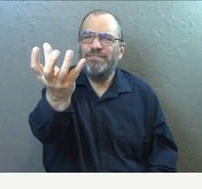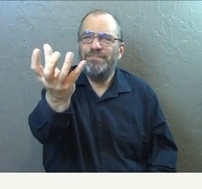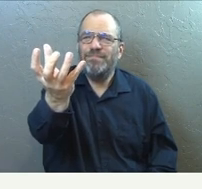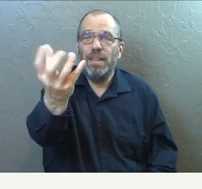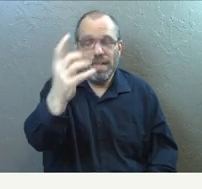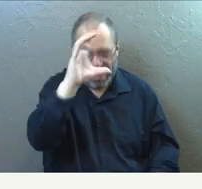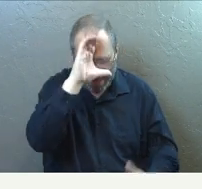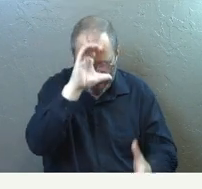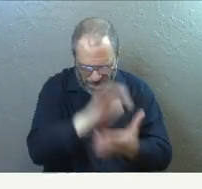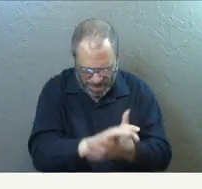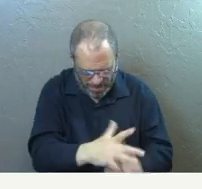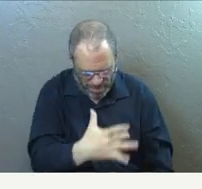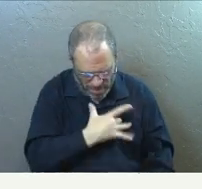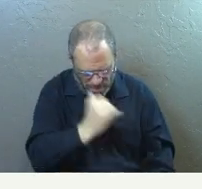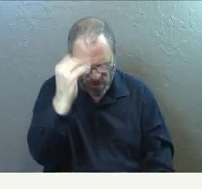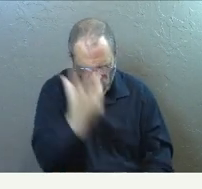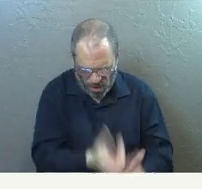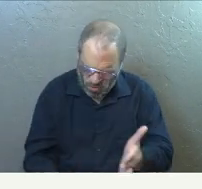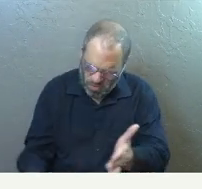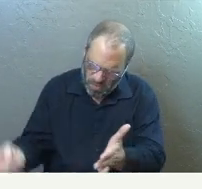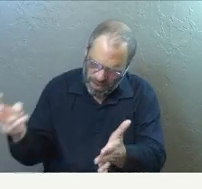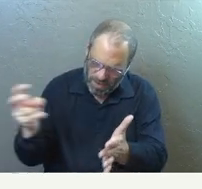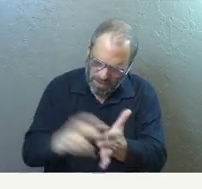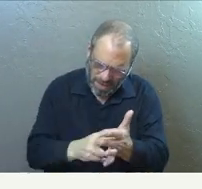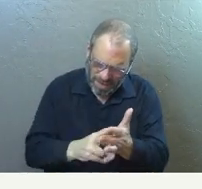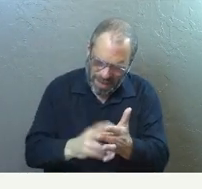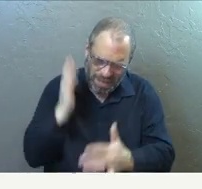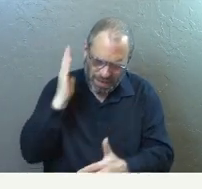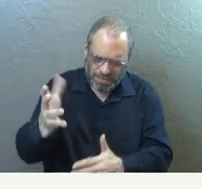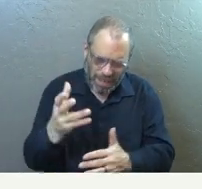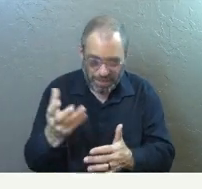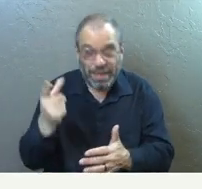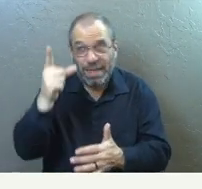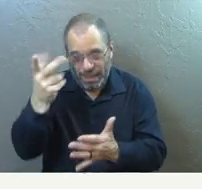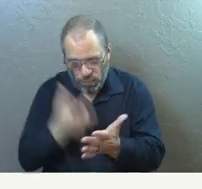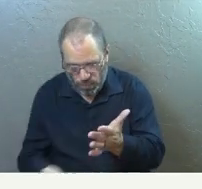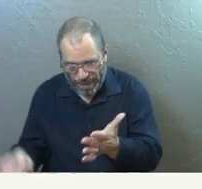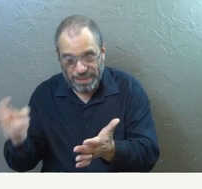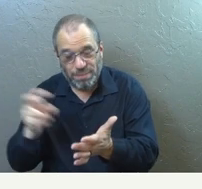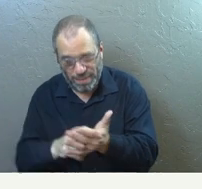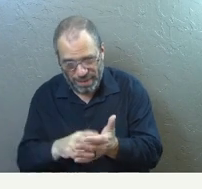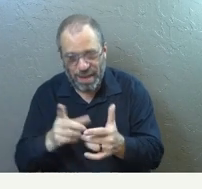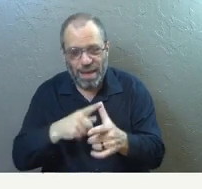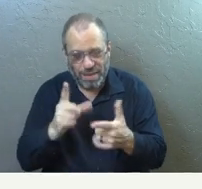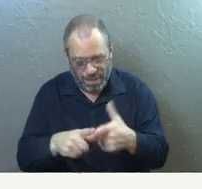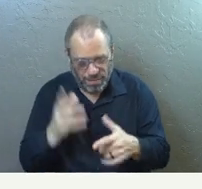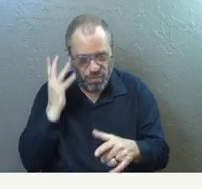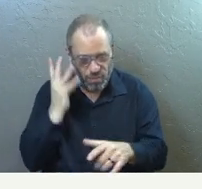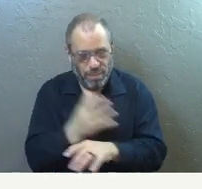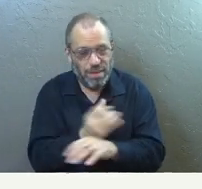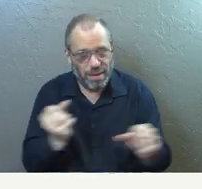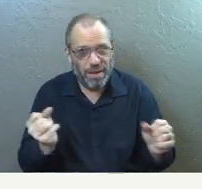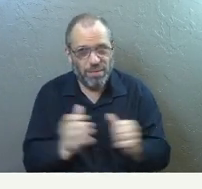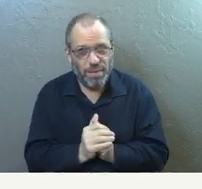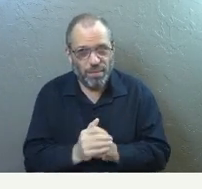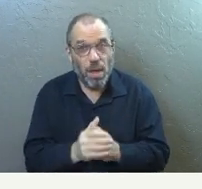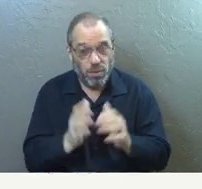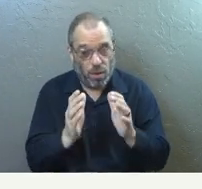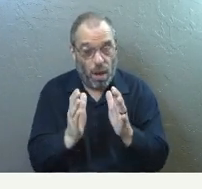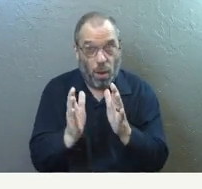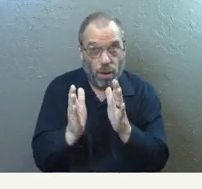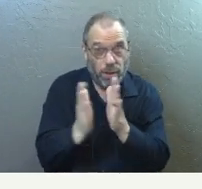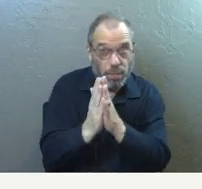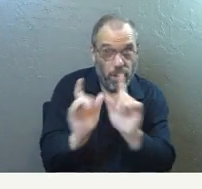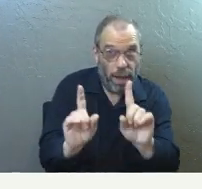And then I believe in my heart, God raised him from the dead. And someday he can raise me. Then you'll be saved. So as we